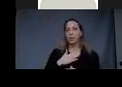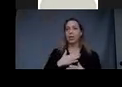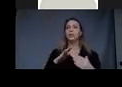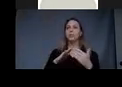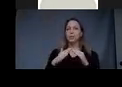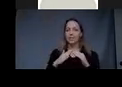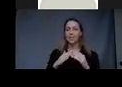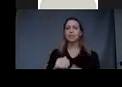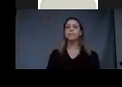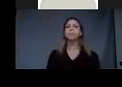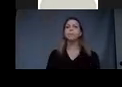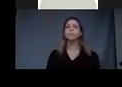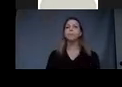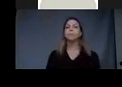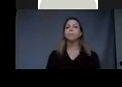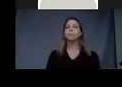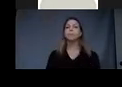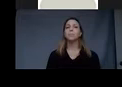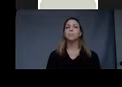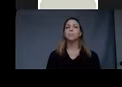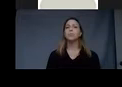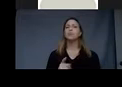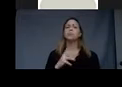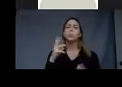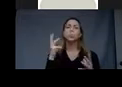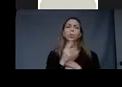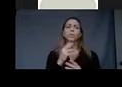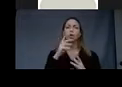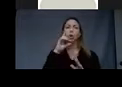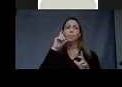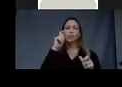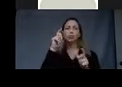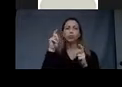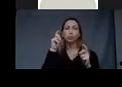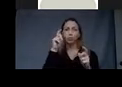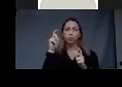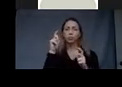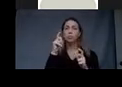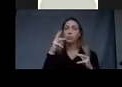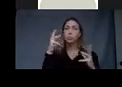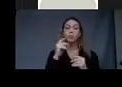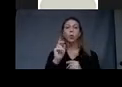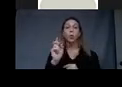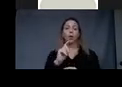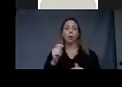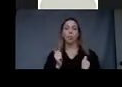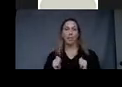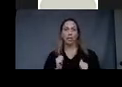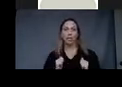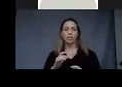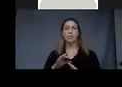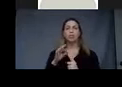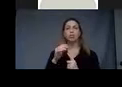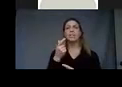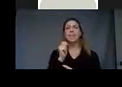she took wonderful photographs of the theater, especially the gay theater